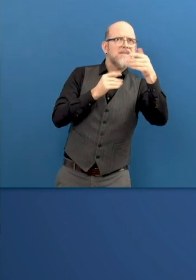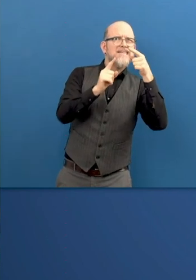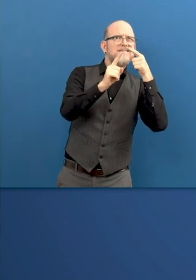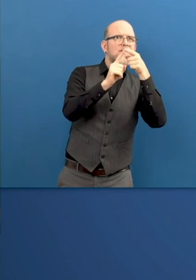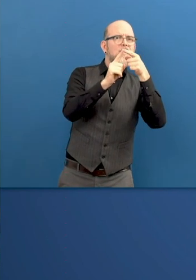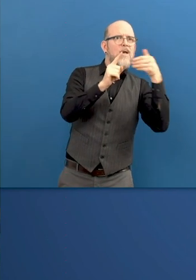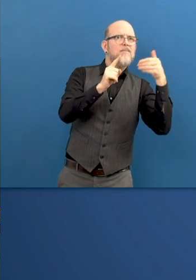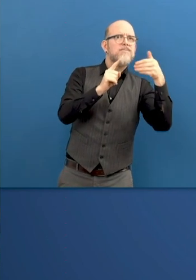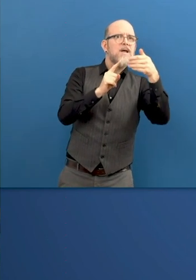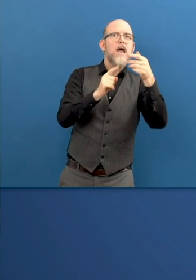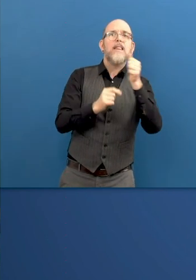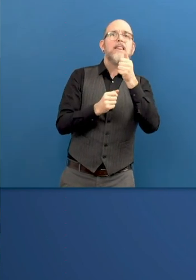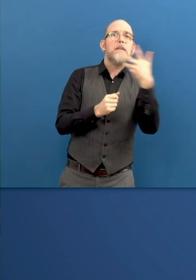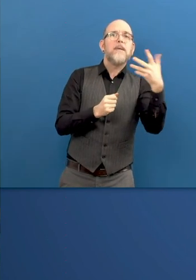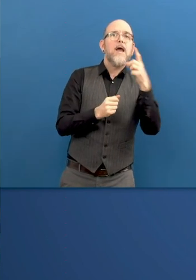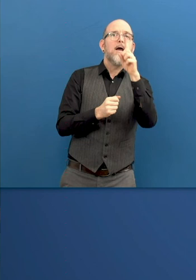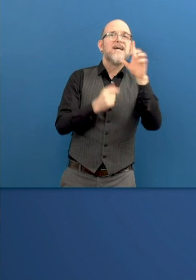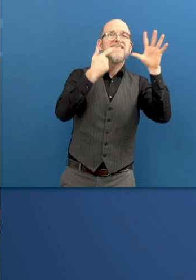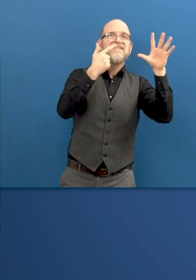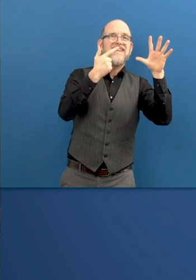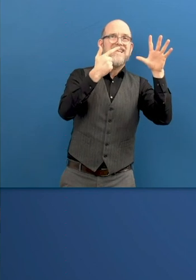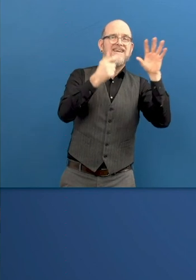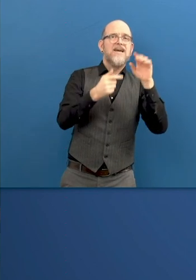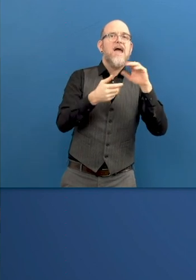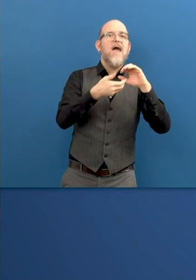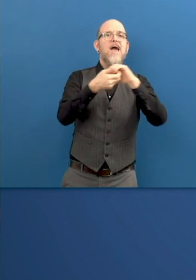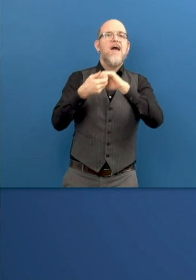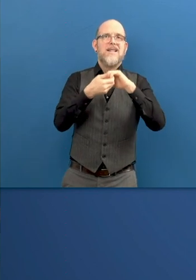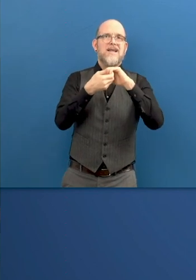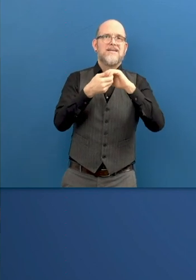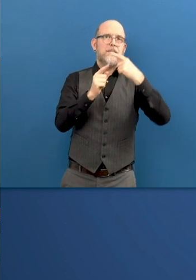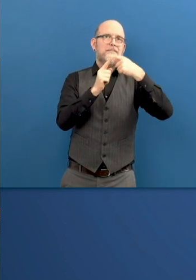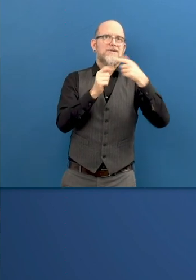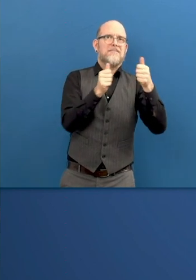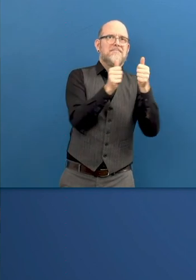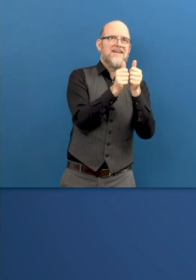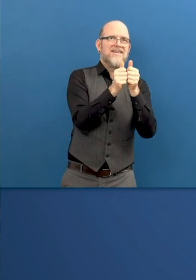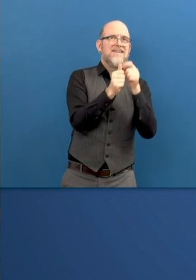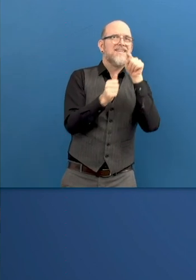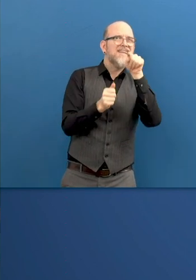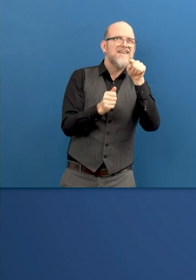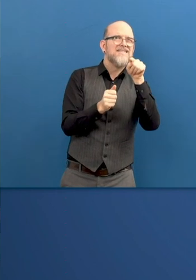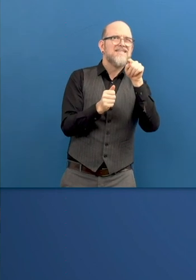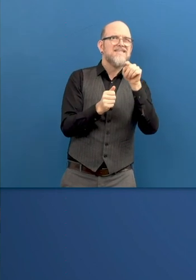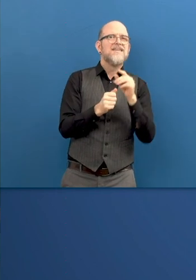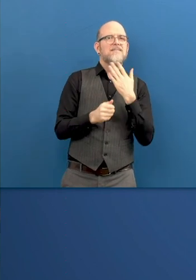collaboration and these partnerships. For ONCE Foundation, for the ONCE Social Group, the alliance with the European Social